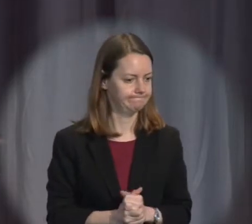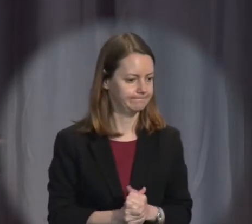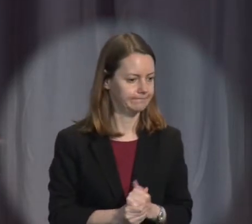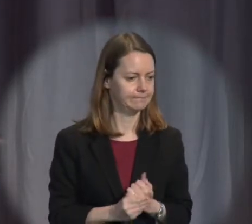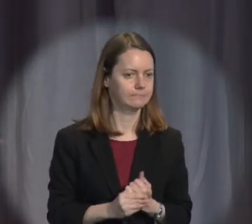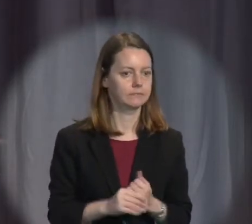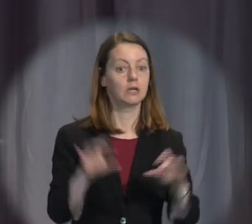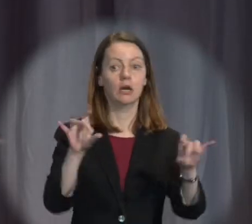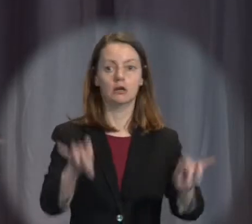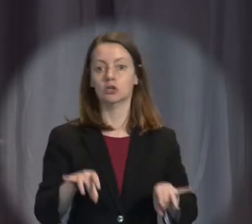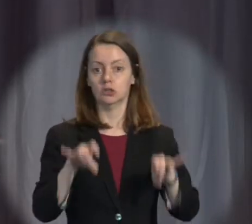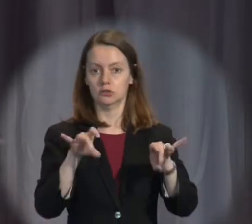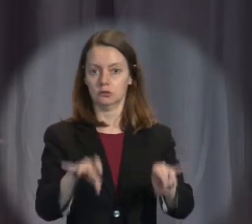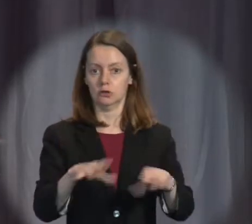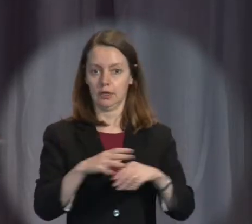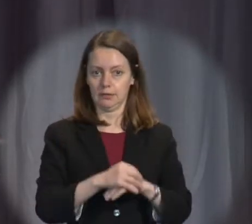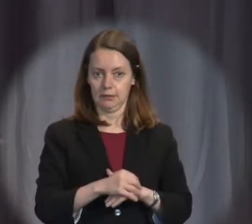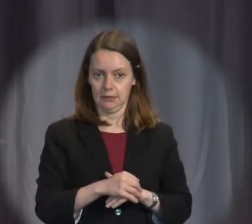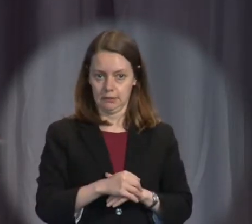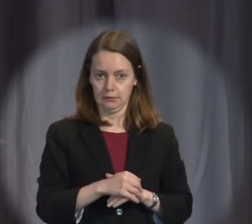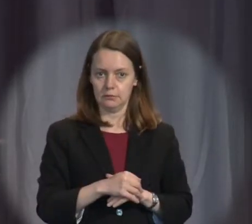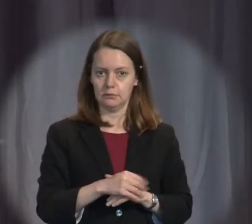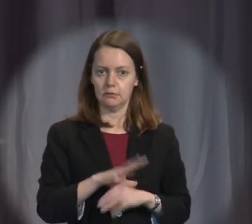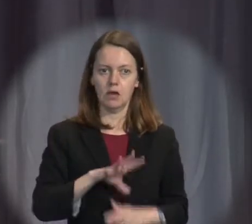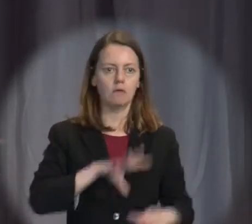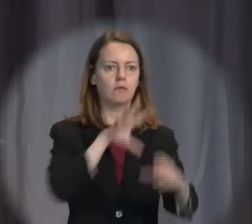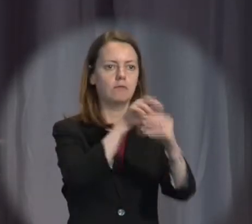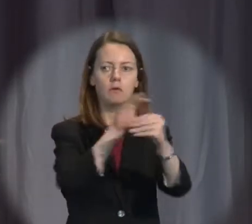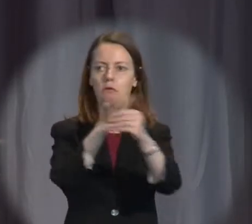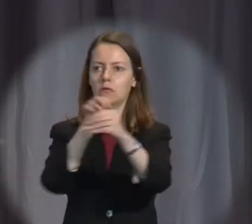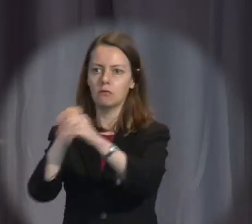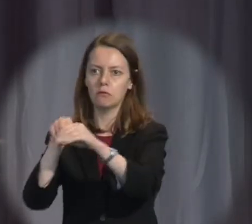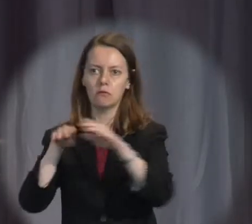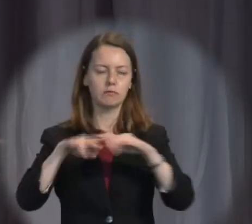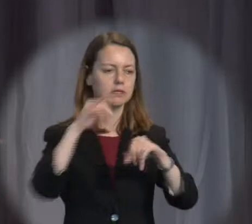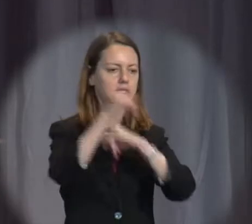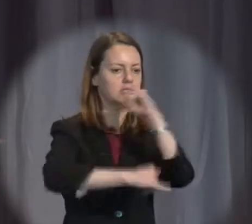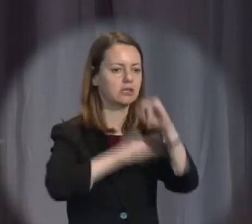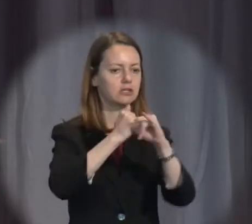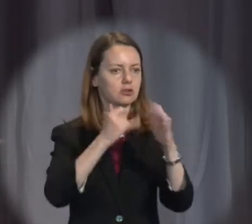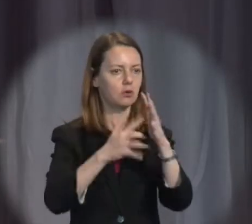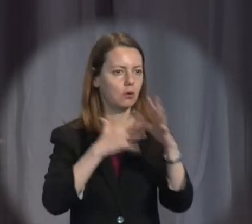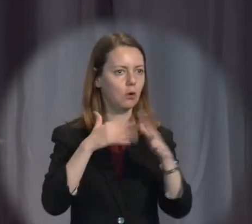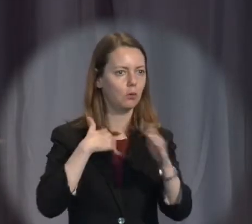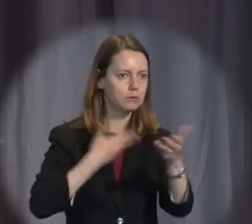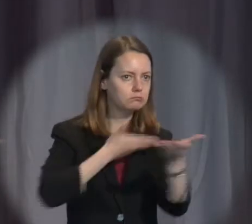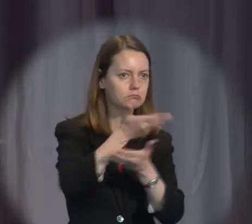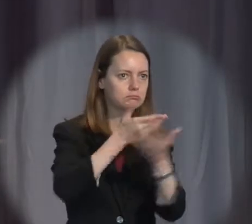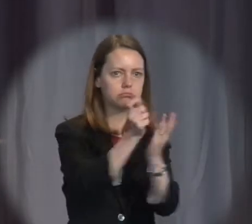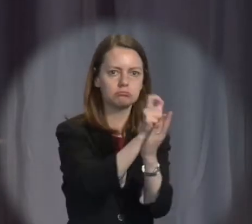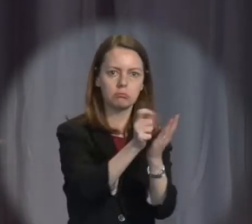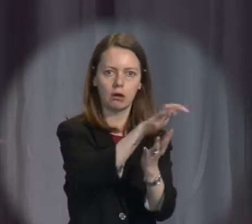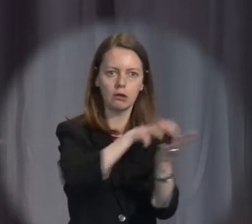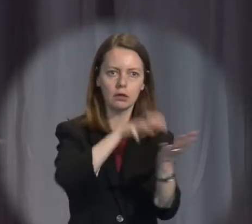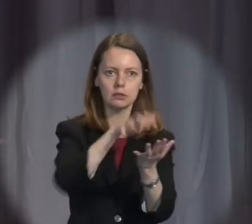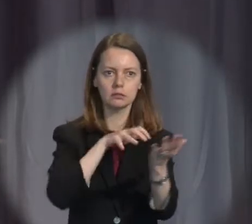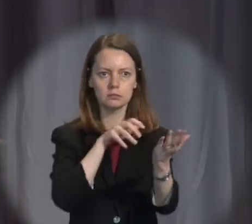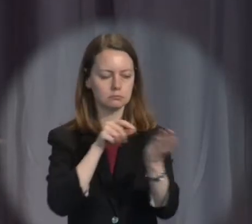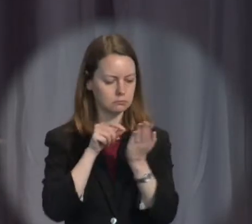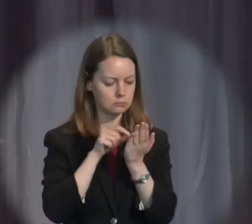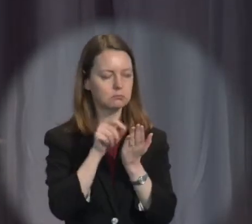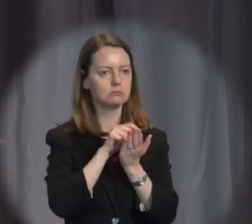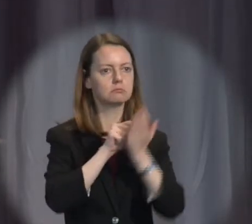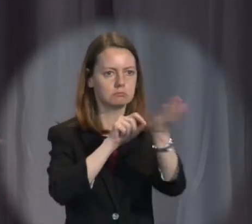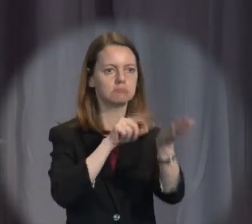And Australia has been a major player. We've been engaged in the drafting, we have fairly rapidly and usually signed